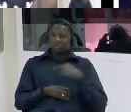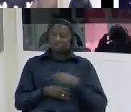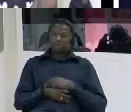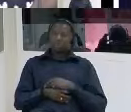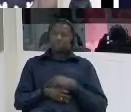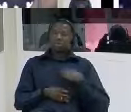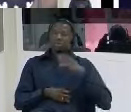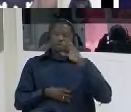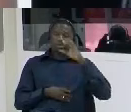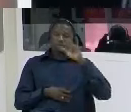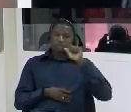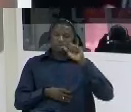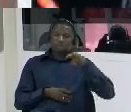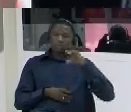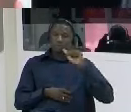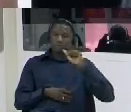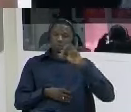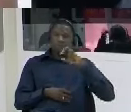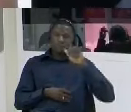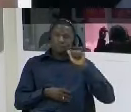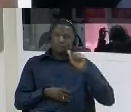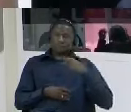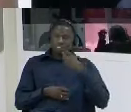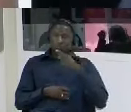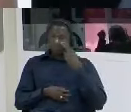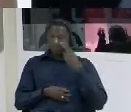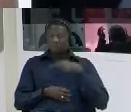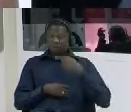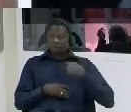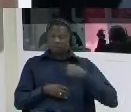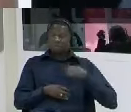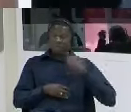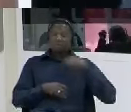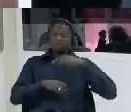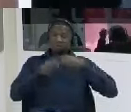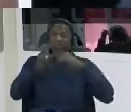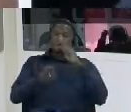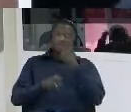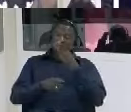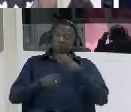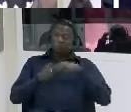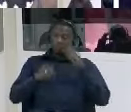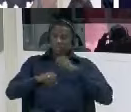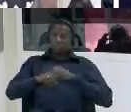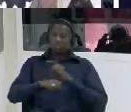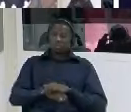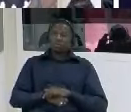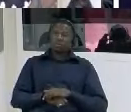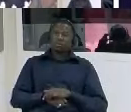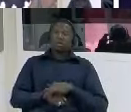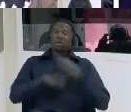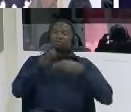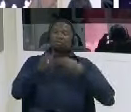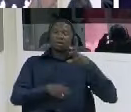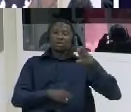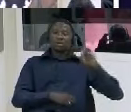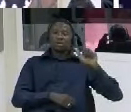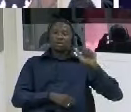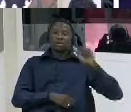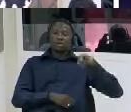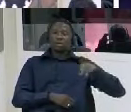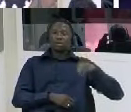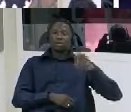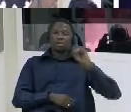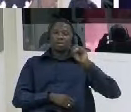omar baru kamara then ramzi dia i saw tumultamba instructing the boys to